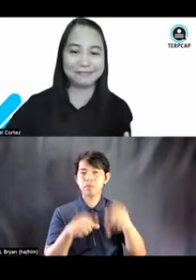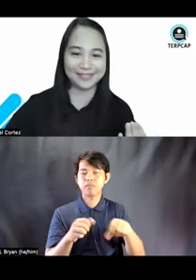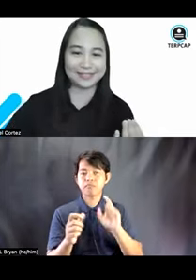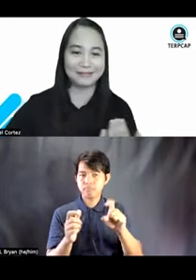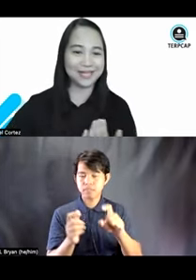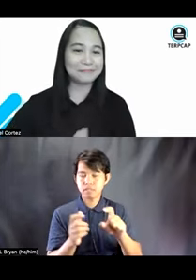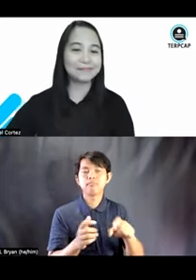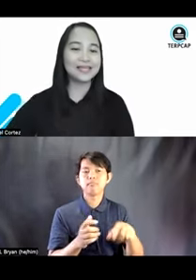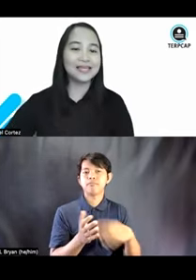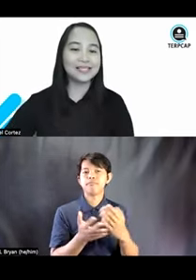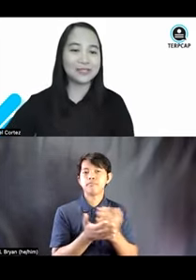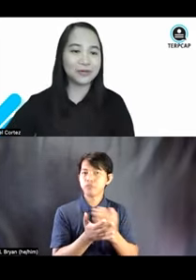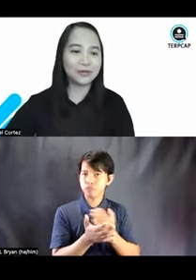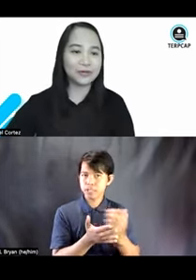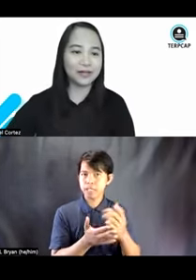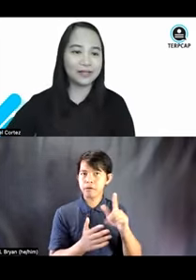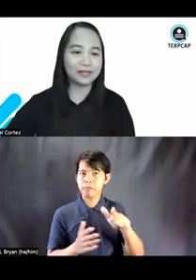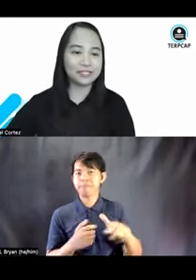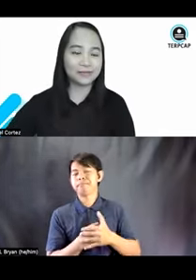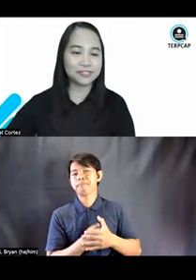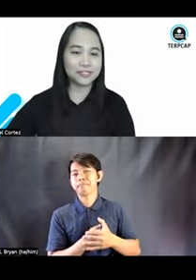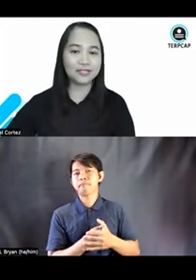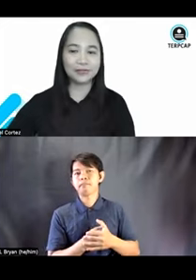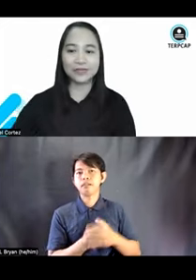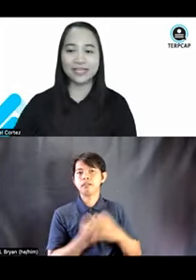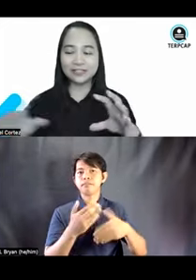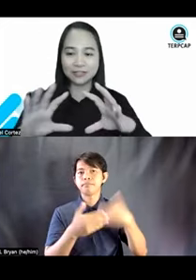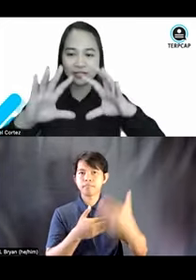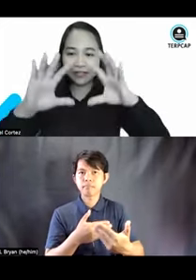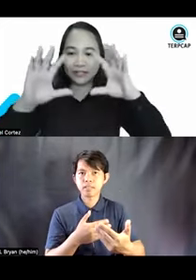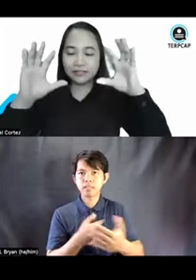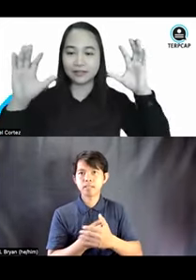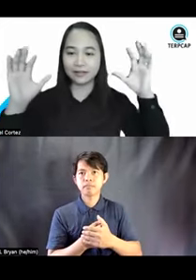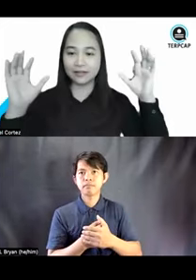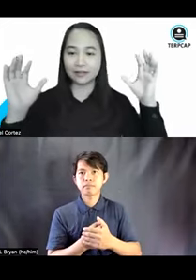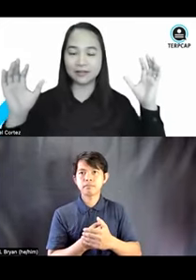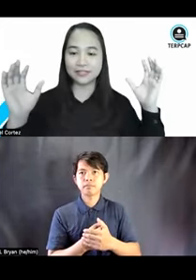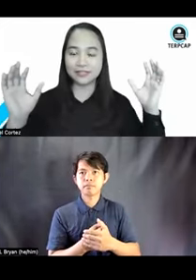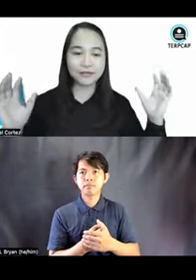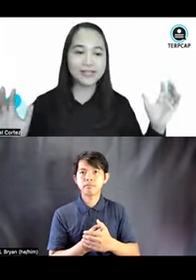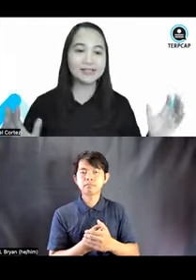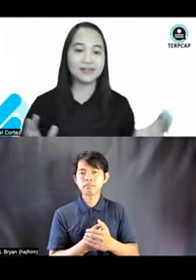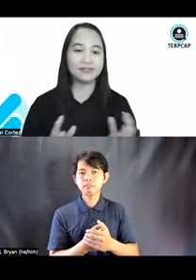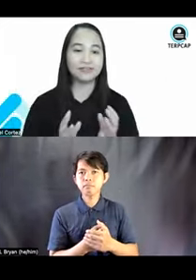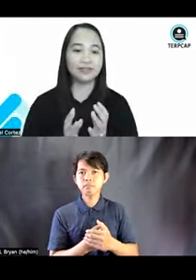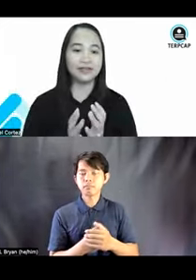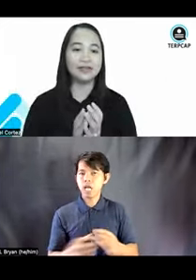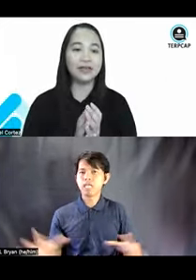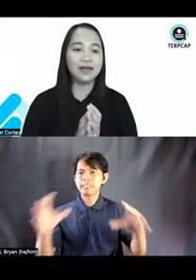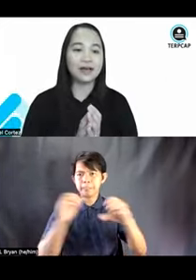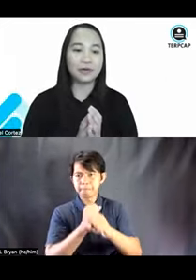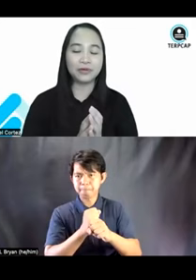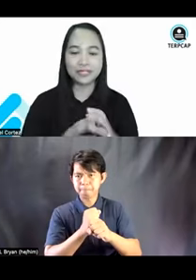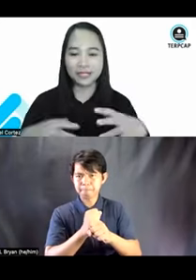share it in a bit. Okay? So, let's proceed. You know, in a nutshell, summarizing everything,